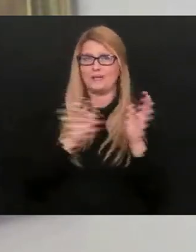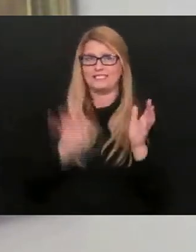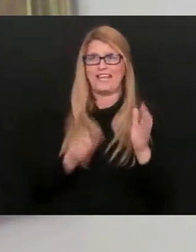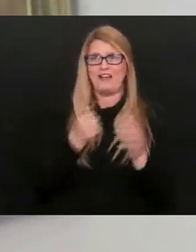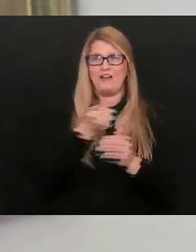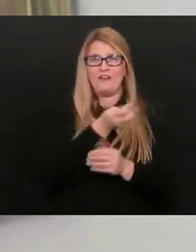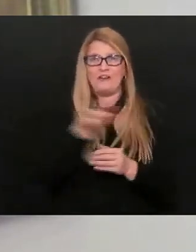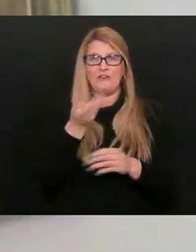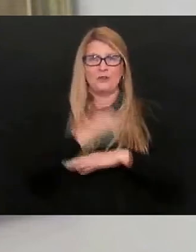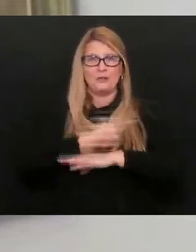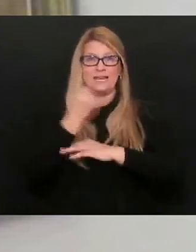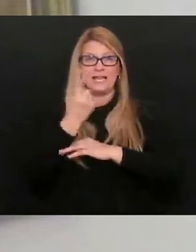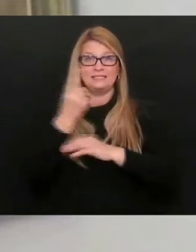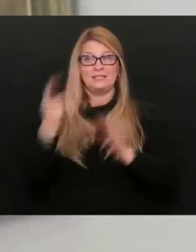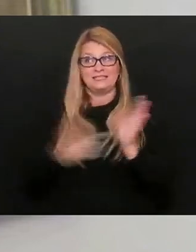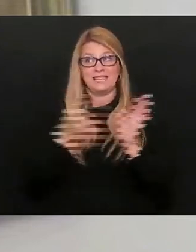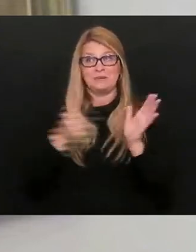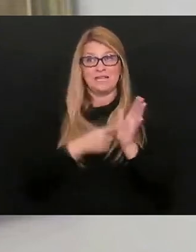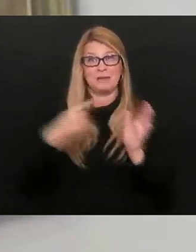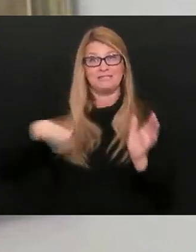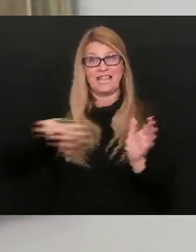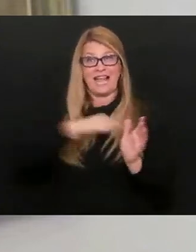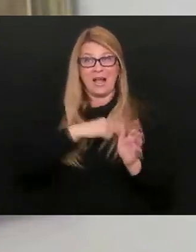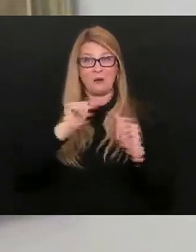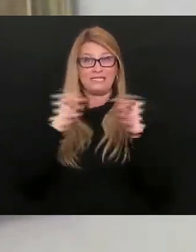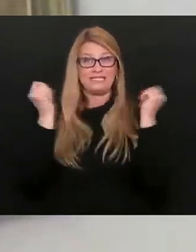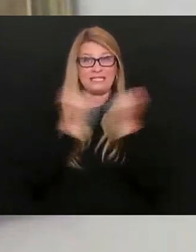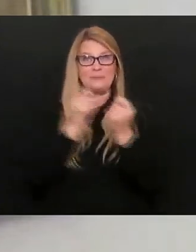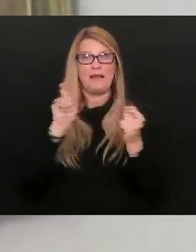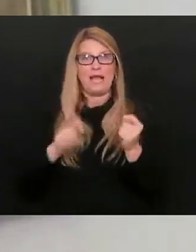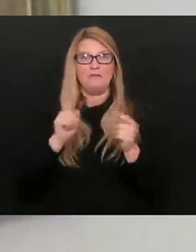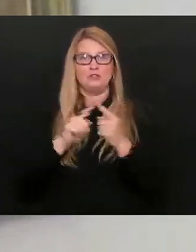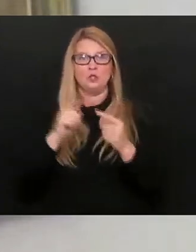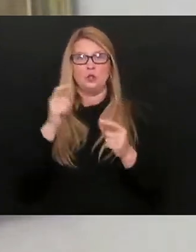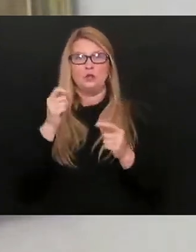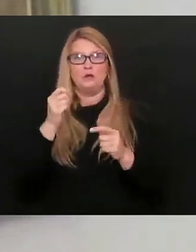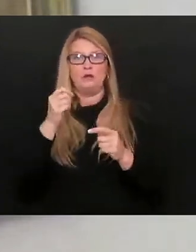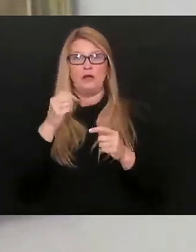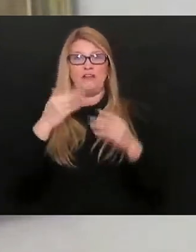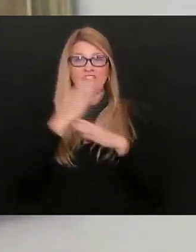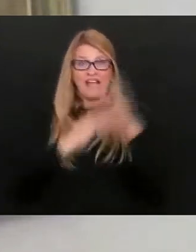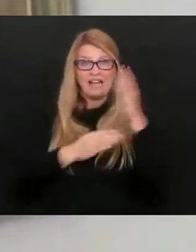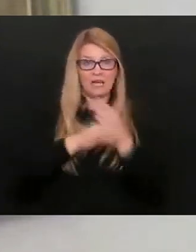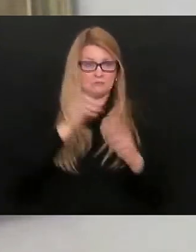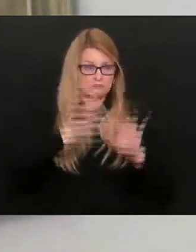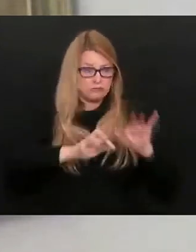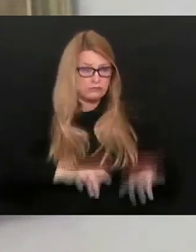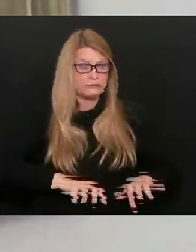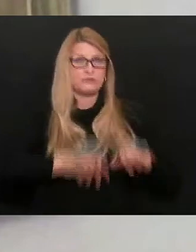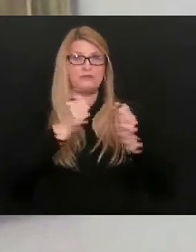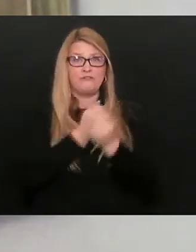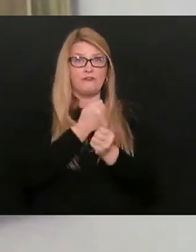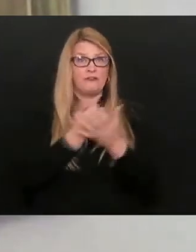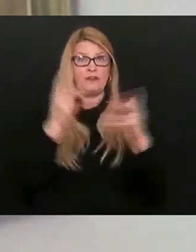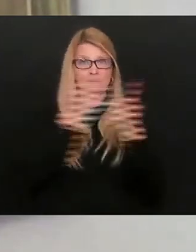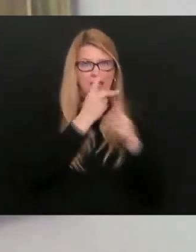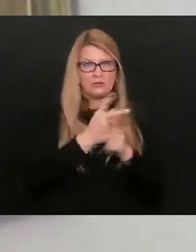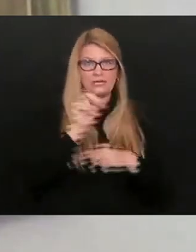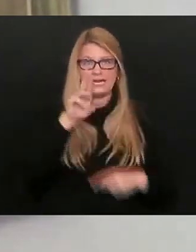manual process that our EPI team is taking with each of the facilities that was listed about two days ago.